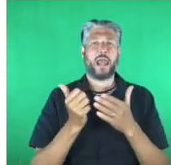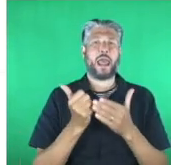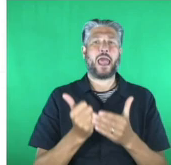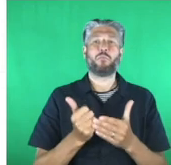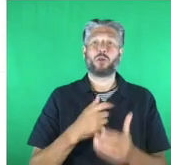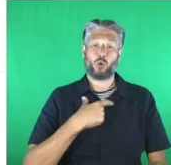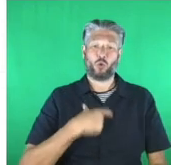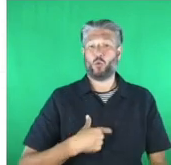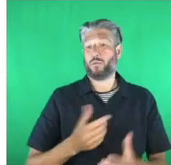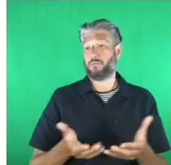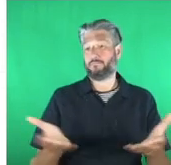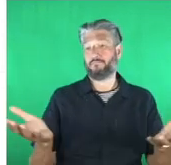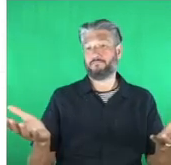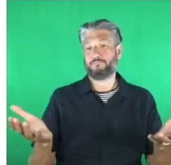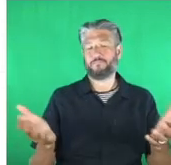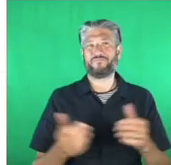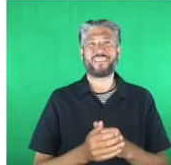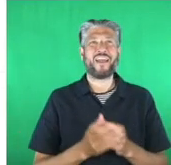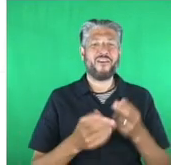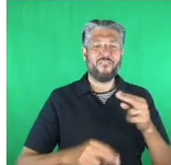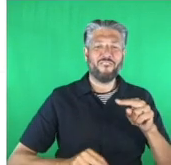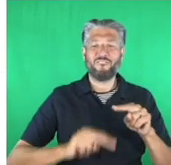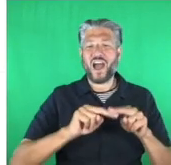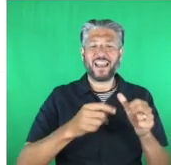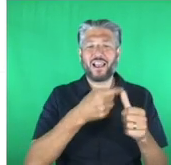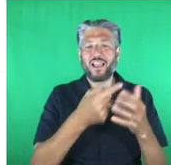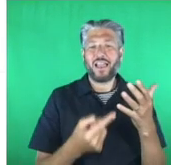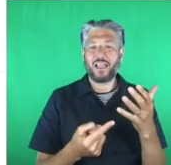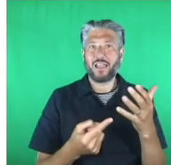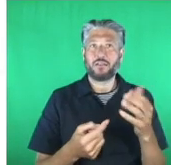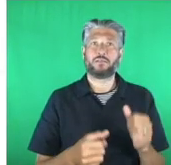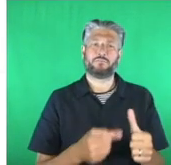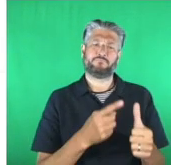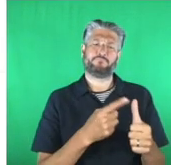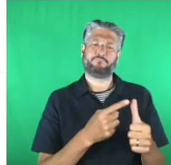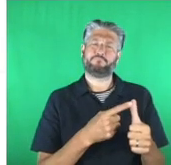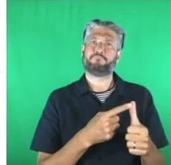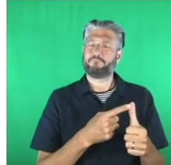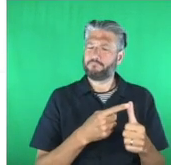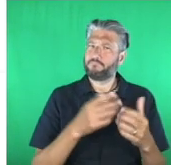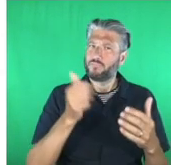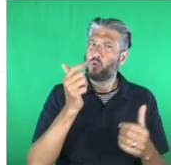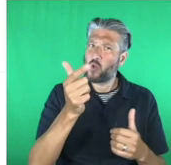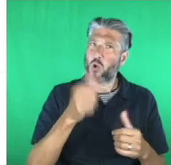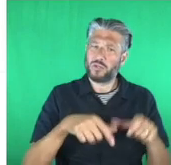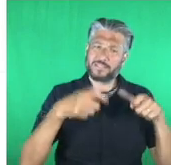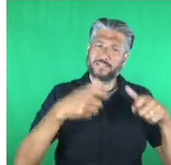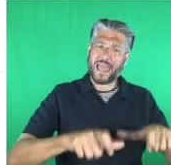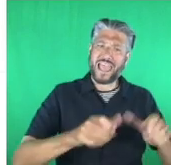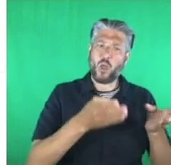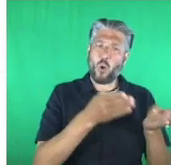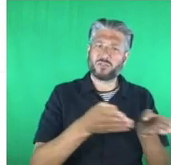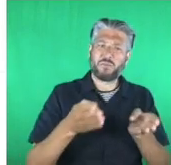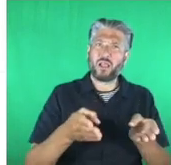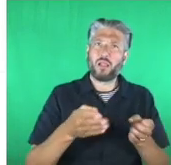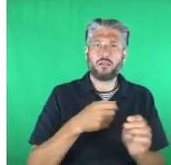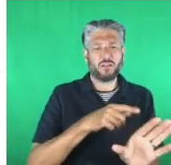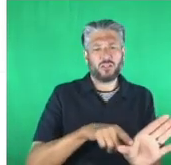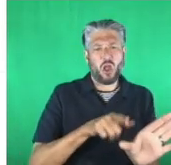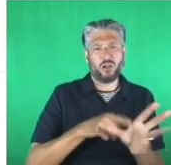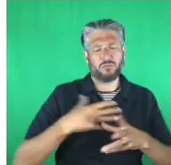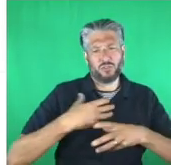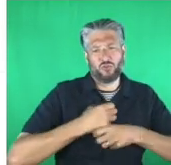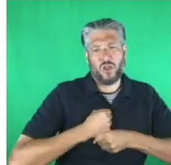finalists are being in hospital can be incredibly stressful for young people explorer hopes to ease the